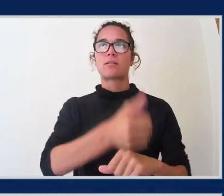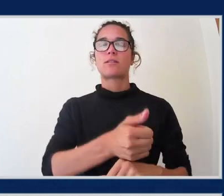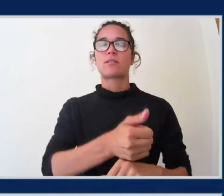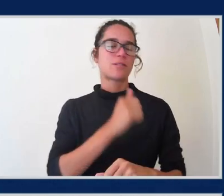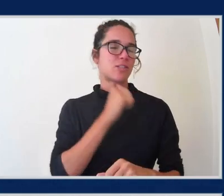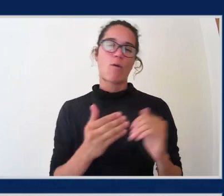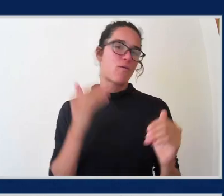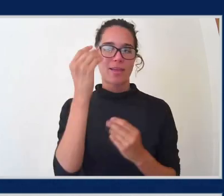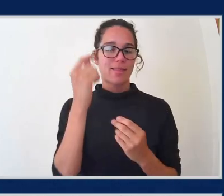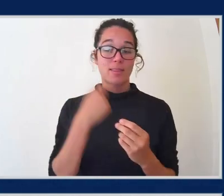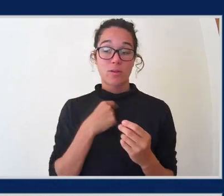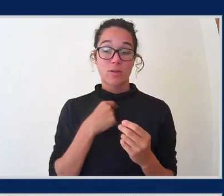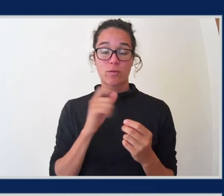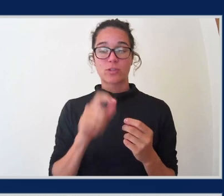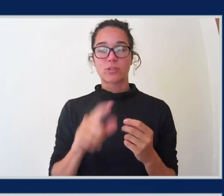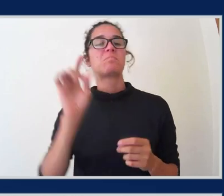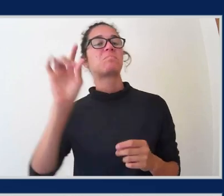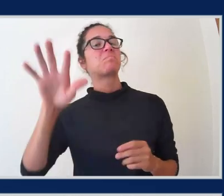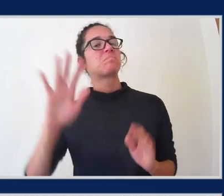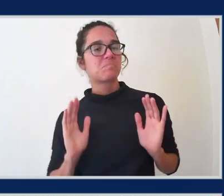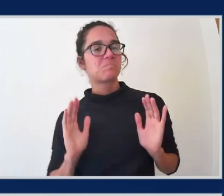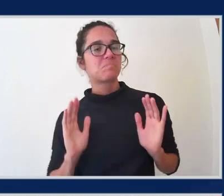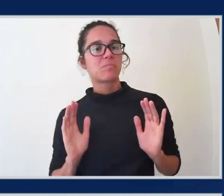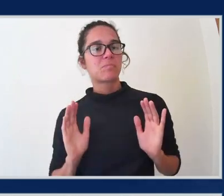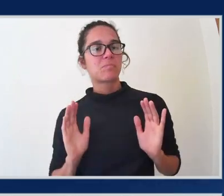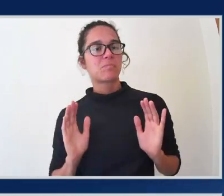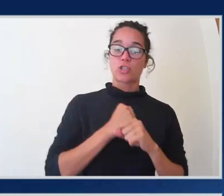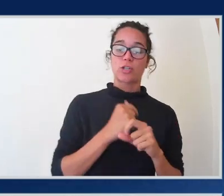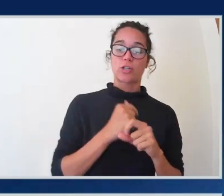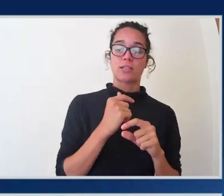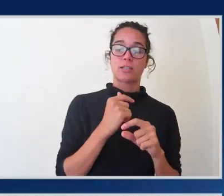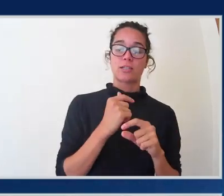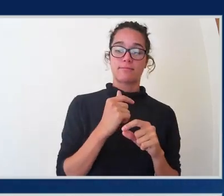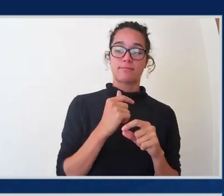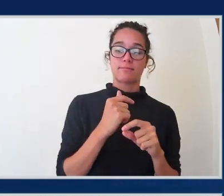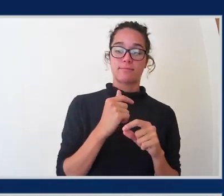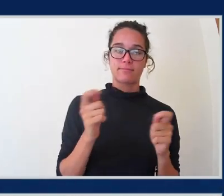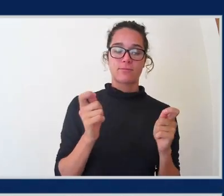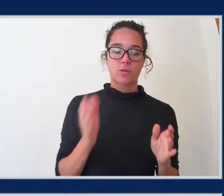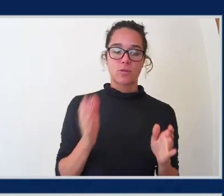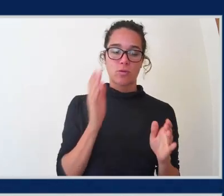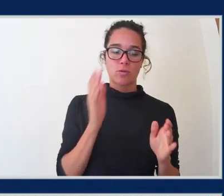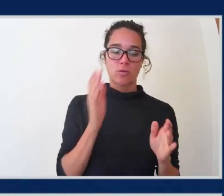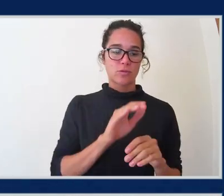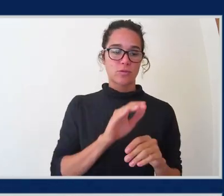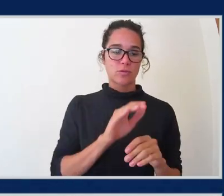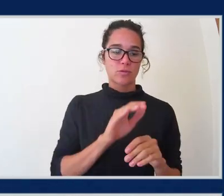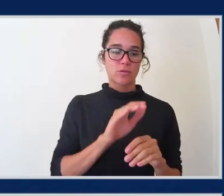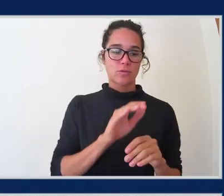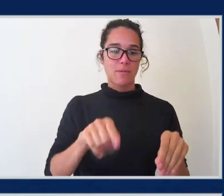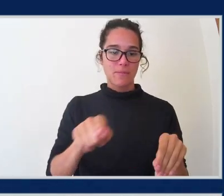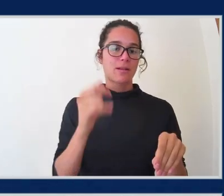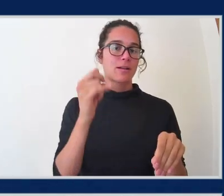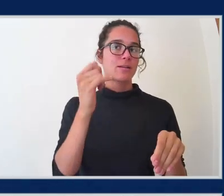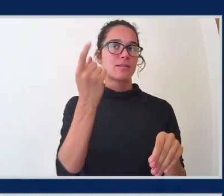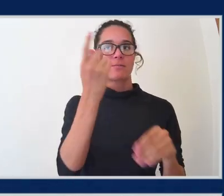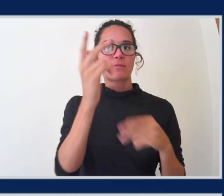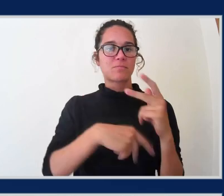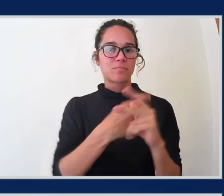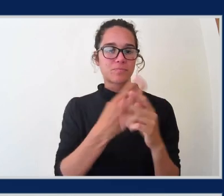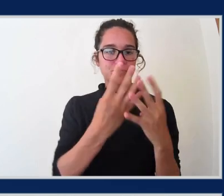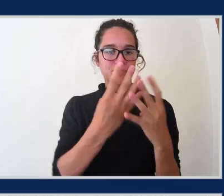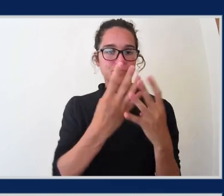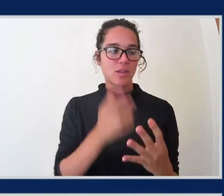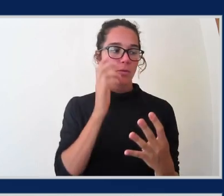security administrator wants to implement a solution that detects whether any private bucket becomes internet accessible. So exactly what we're